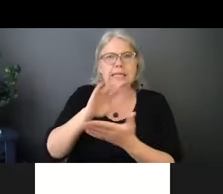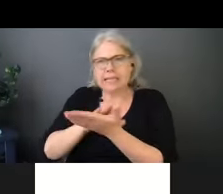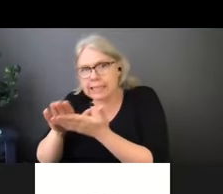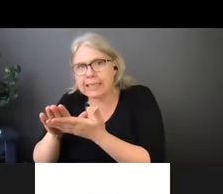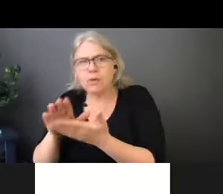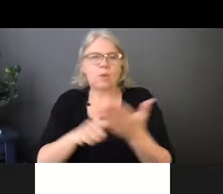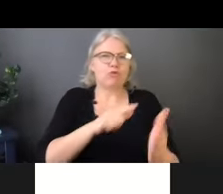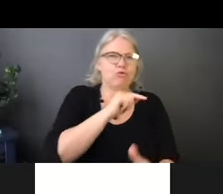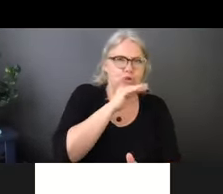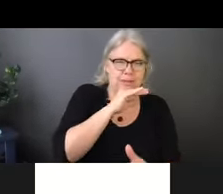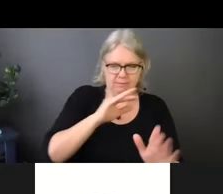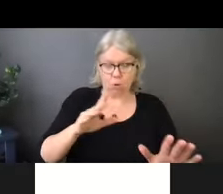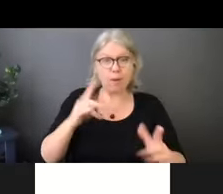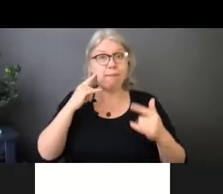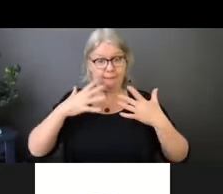fluids.